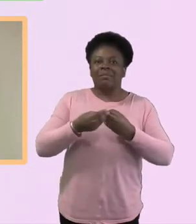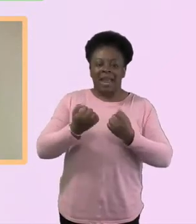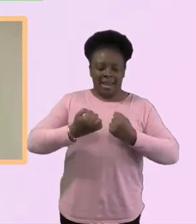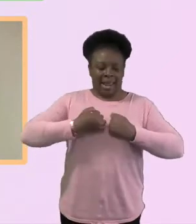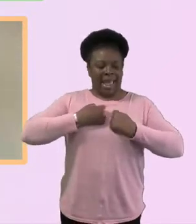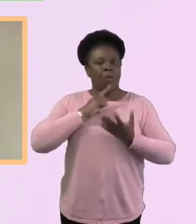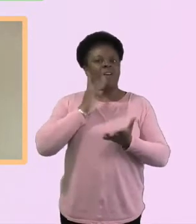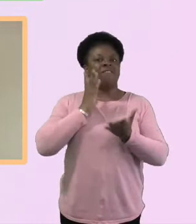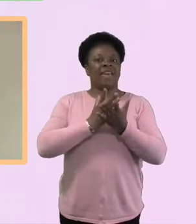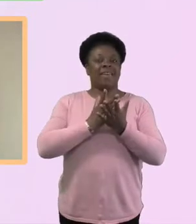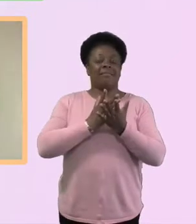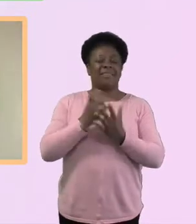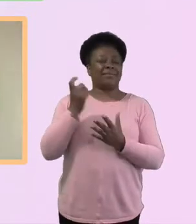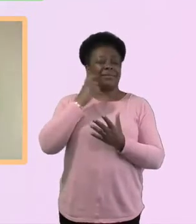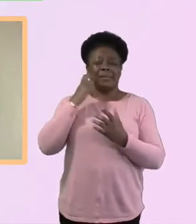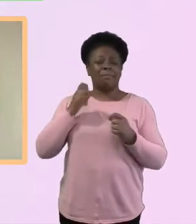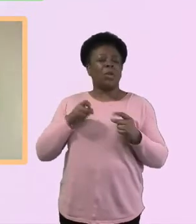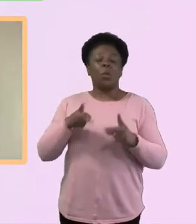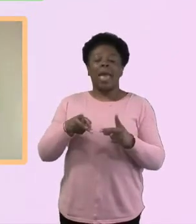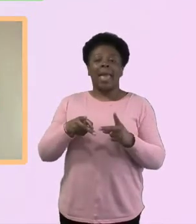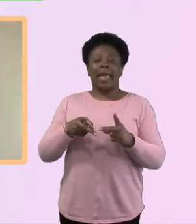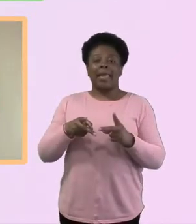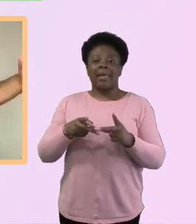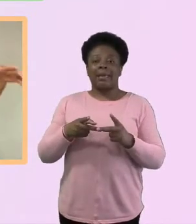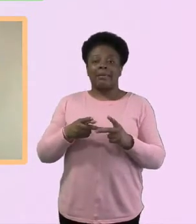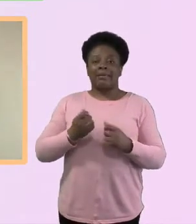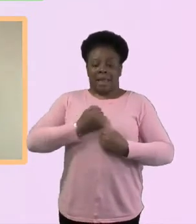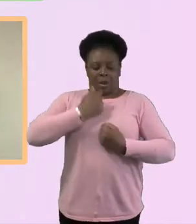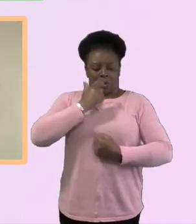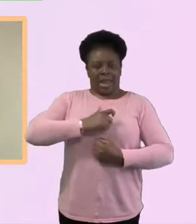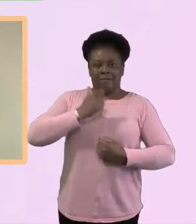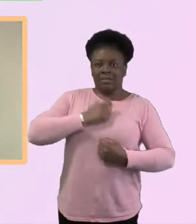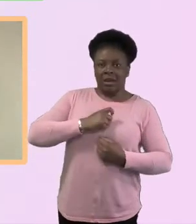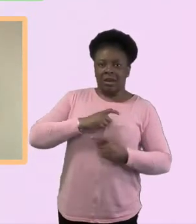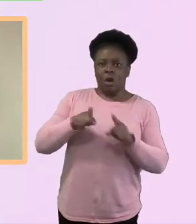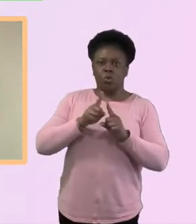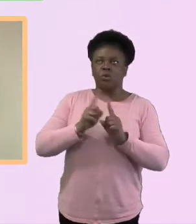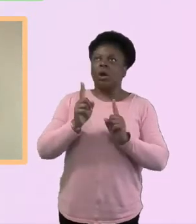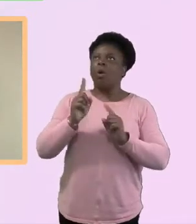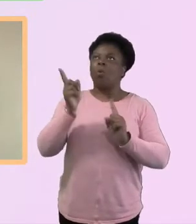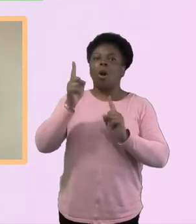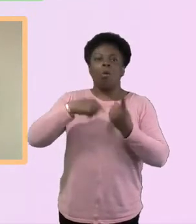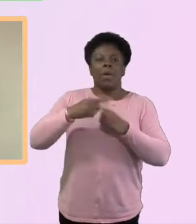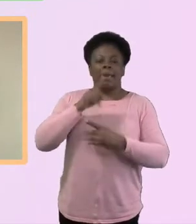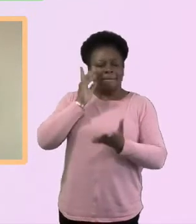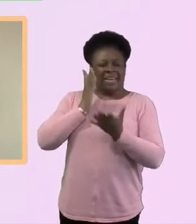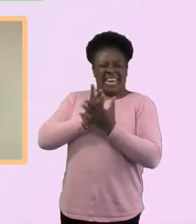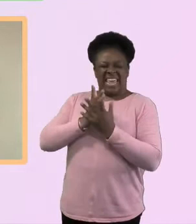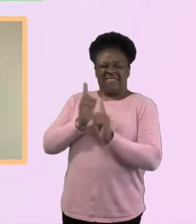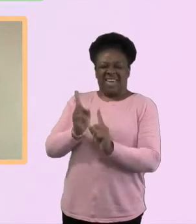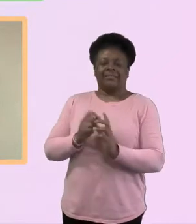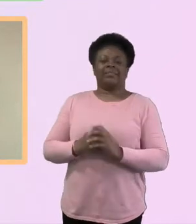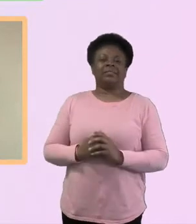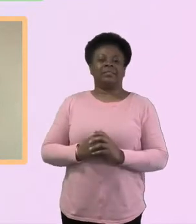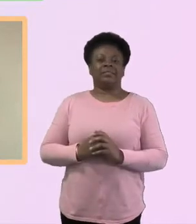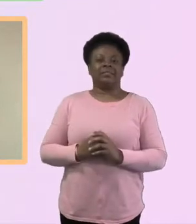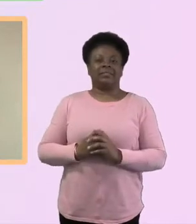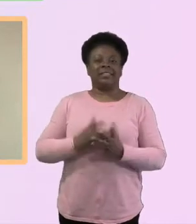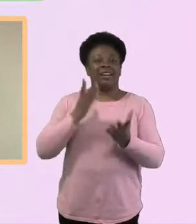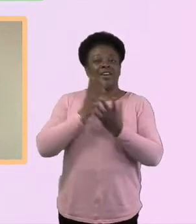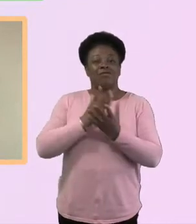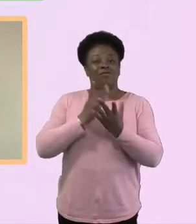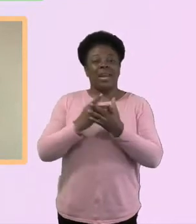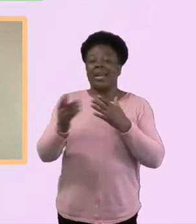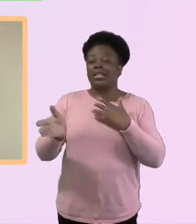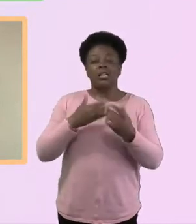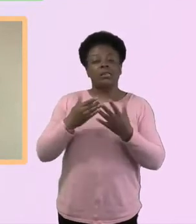who we are, what we believe in. But whenever we were making them, was a buddy of mine and myself. And we always said it wasn't about the views or the likes, it was about the one, which